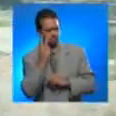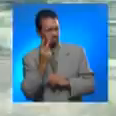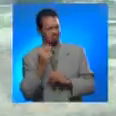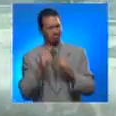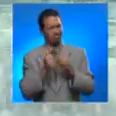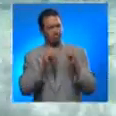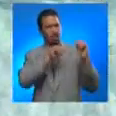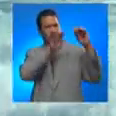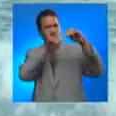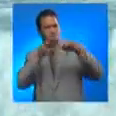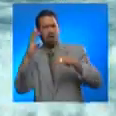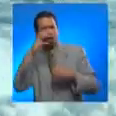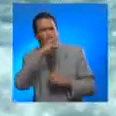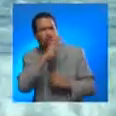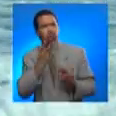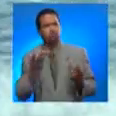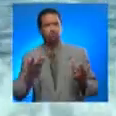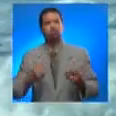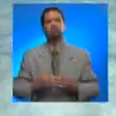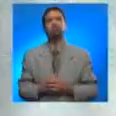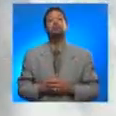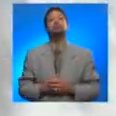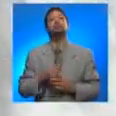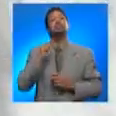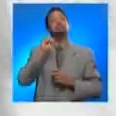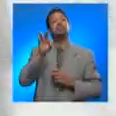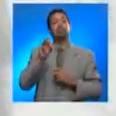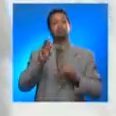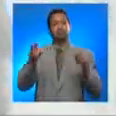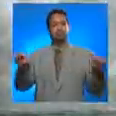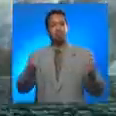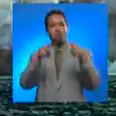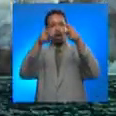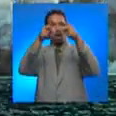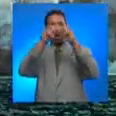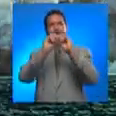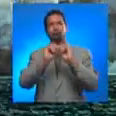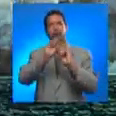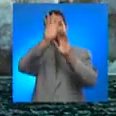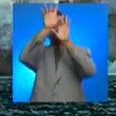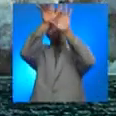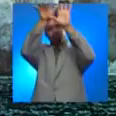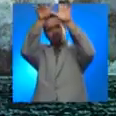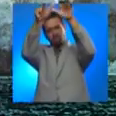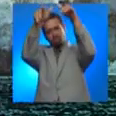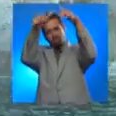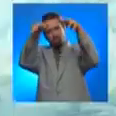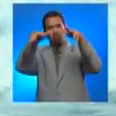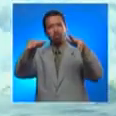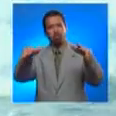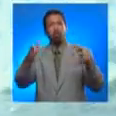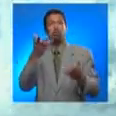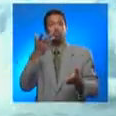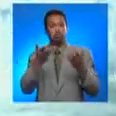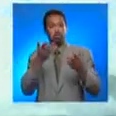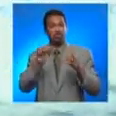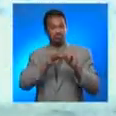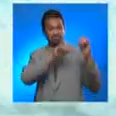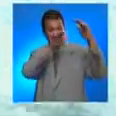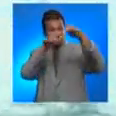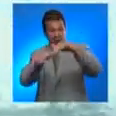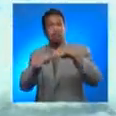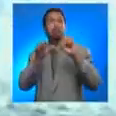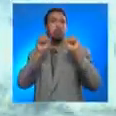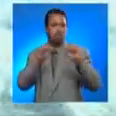in ocean behavior. In the case of a volcanic eruption with tsunami-genic potential, a watch